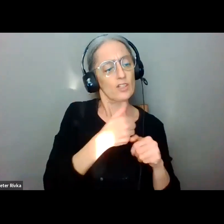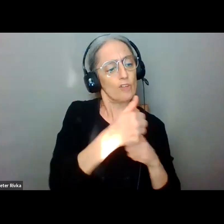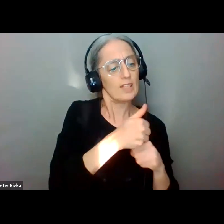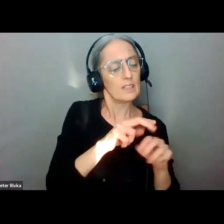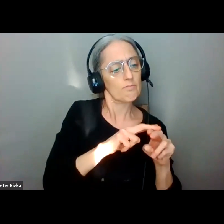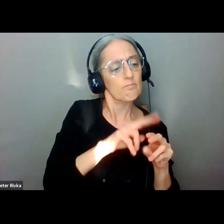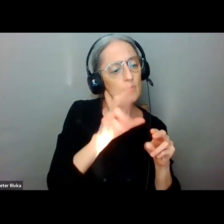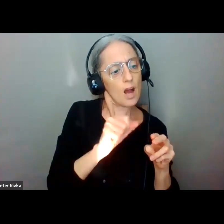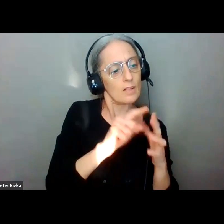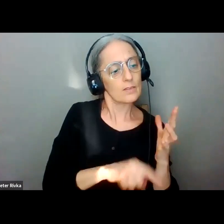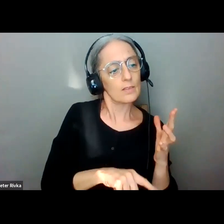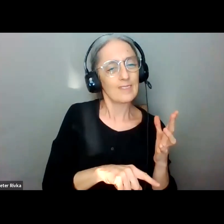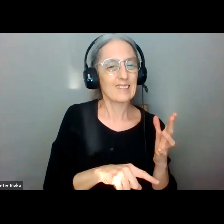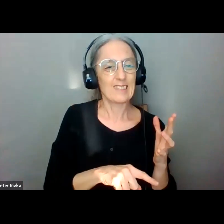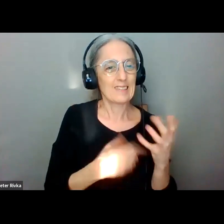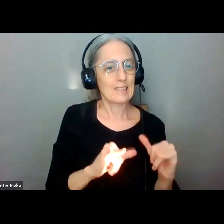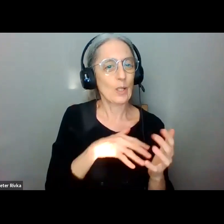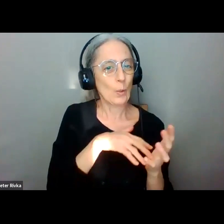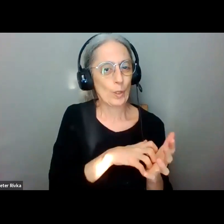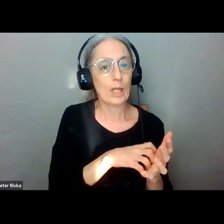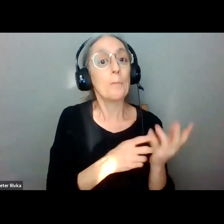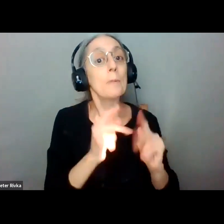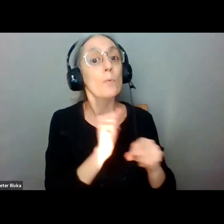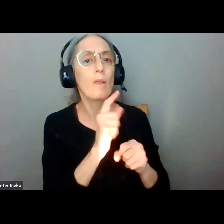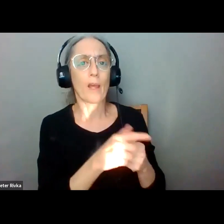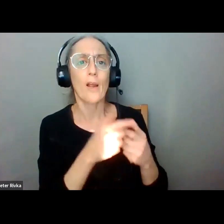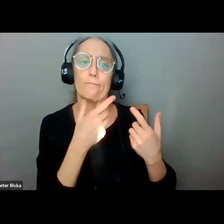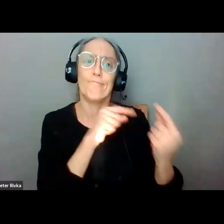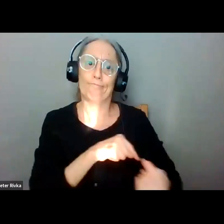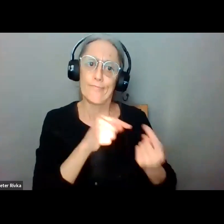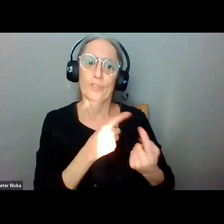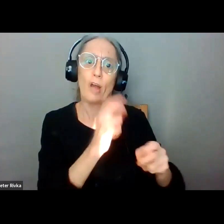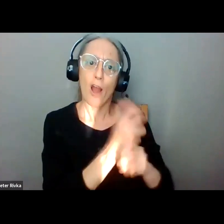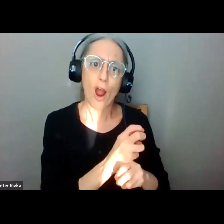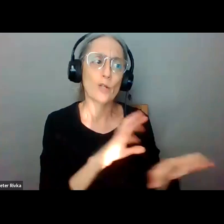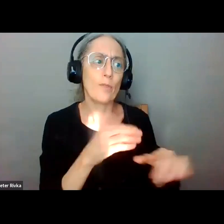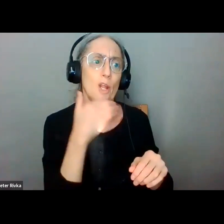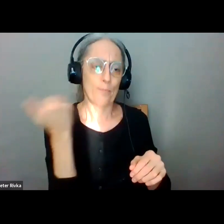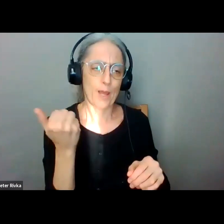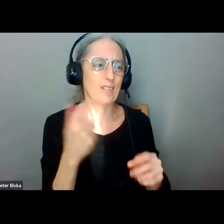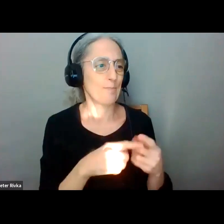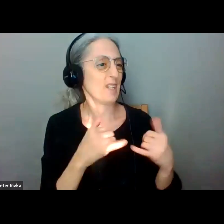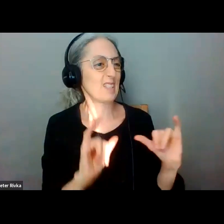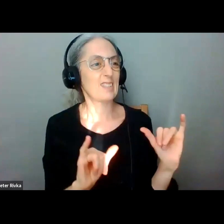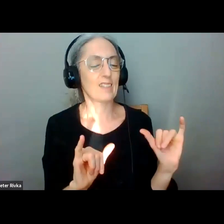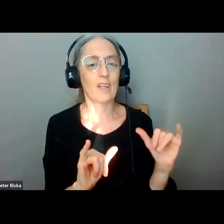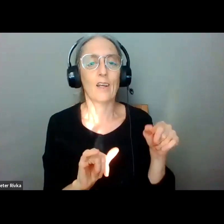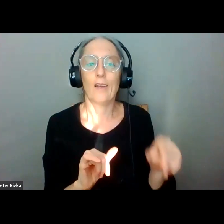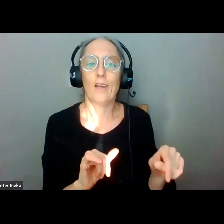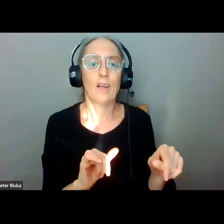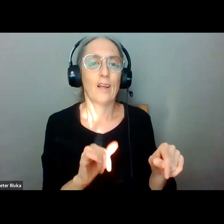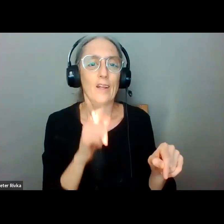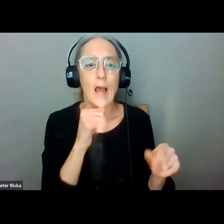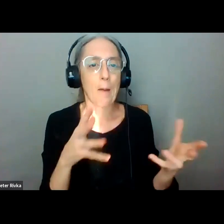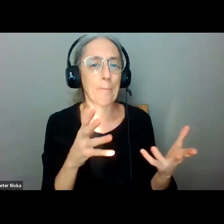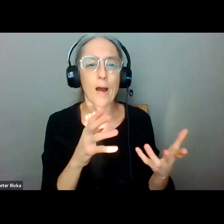know people that work there they try hard and and they do their best but it is still um you know a minuscule effort compared to what the need